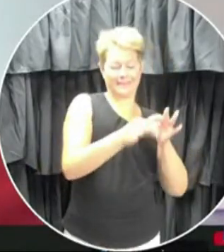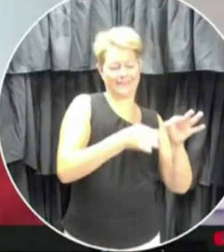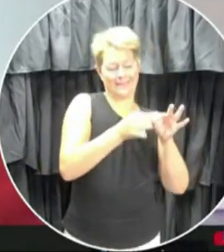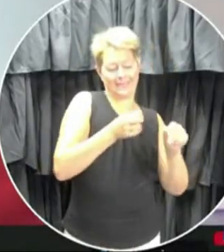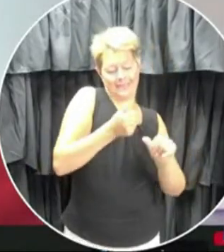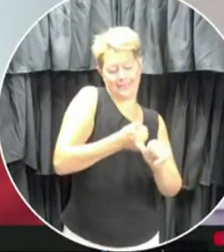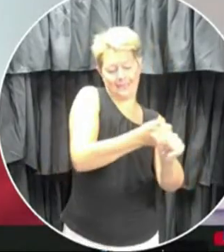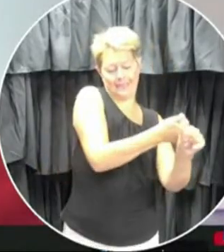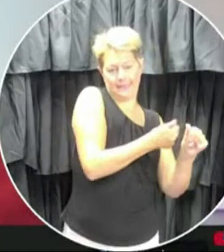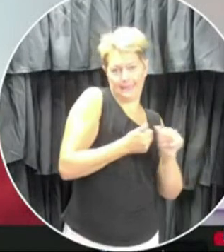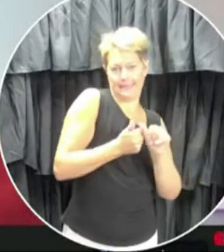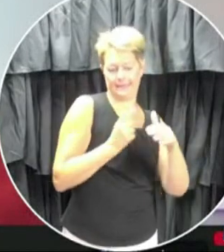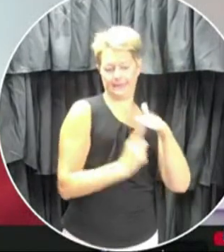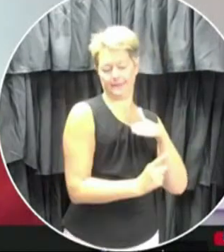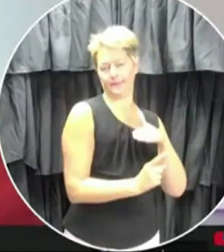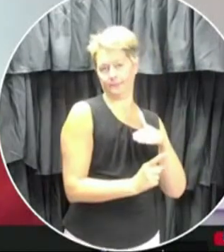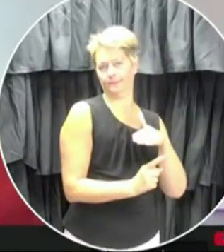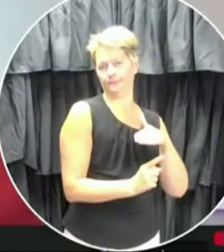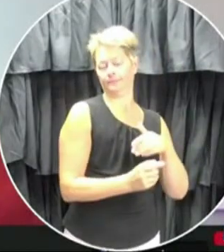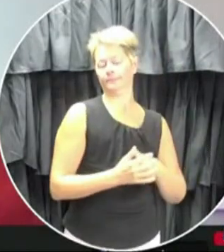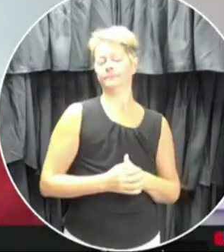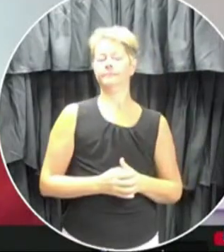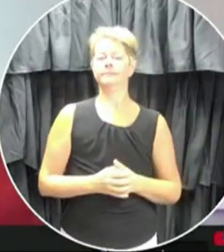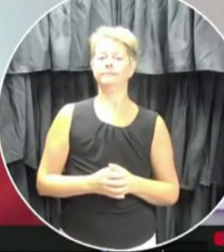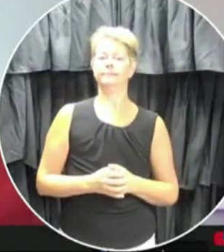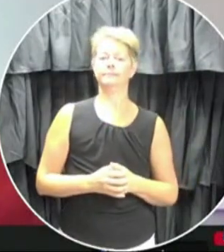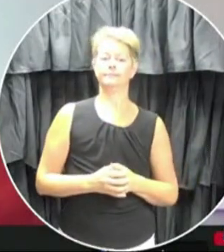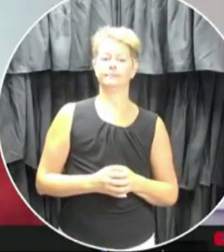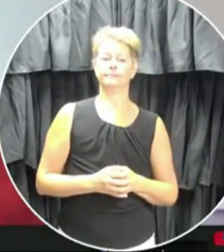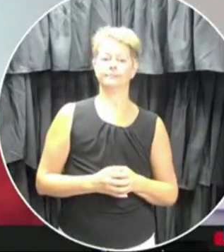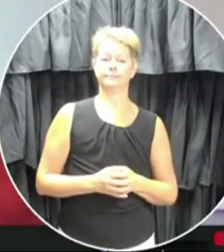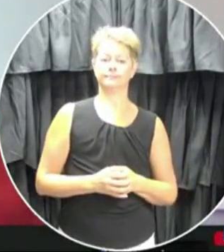the children in that classroom will be tested and quarantined.